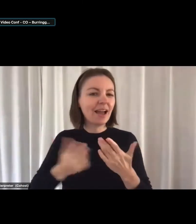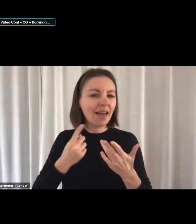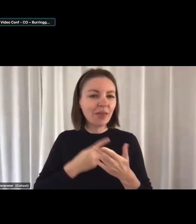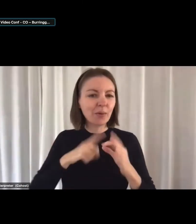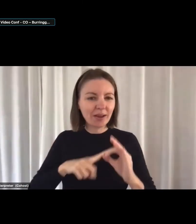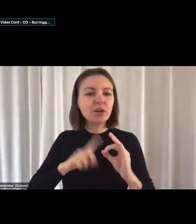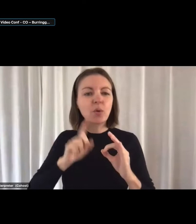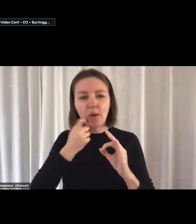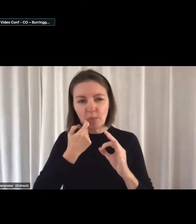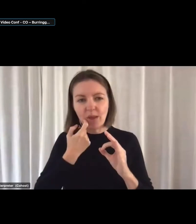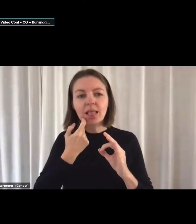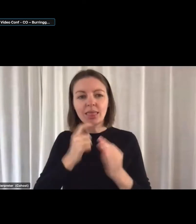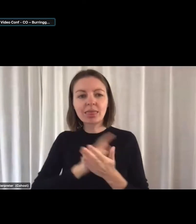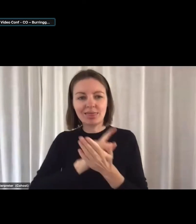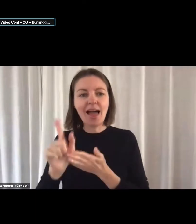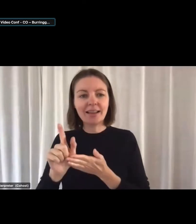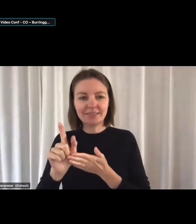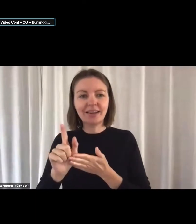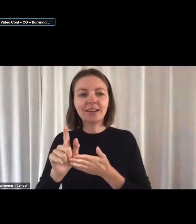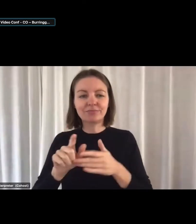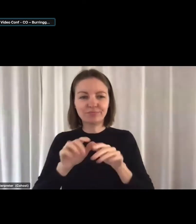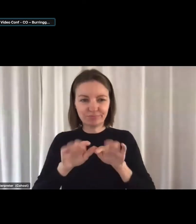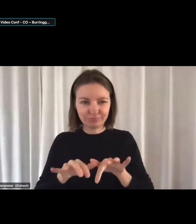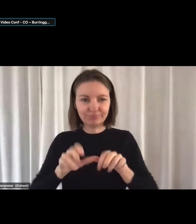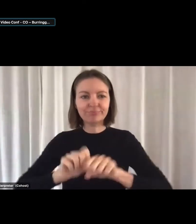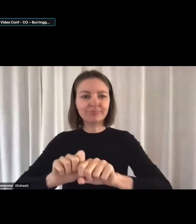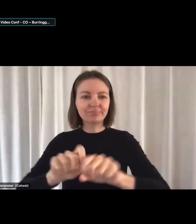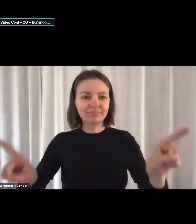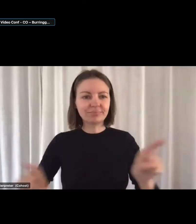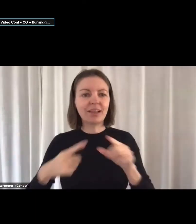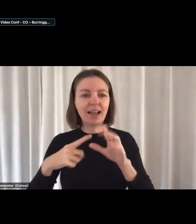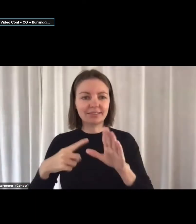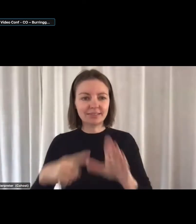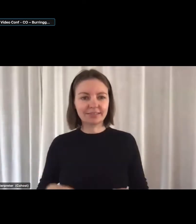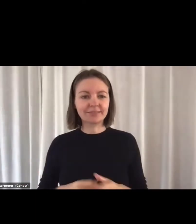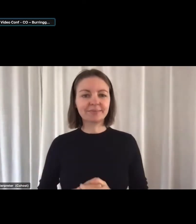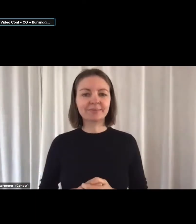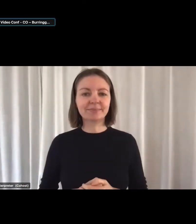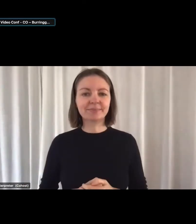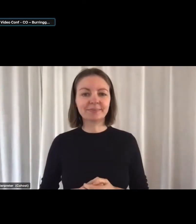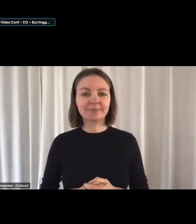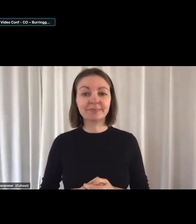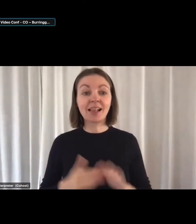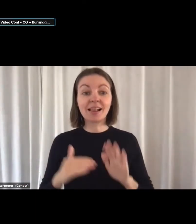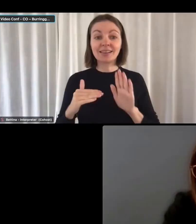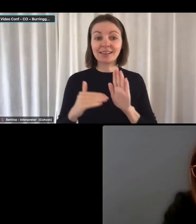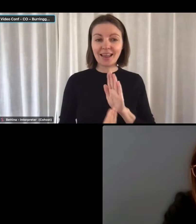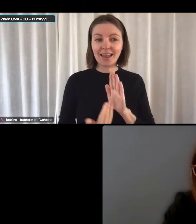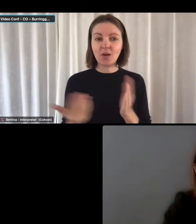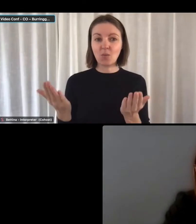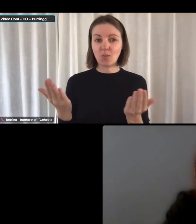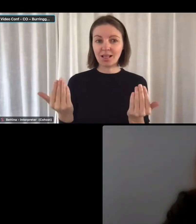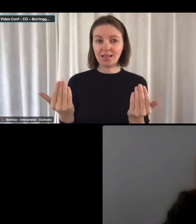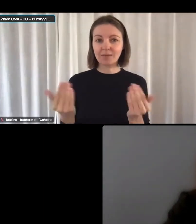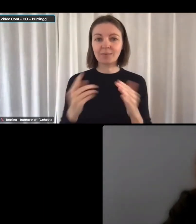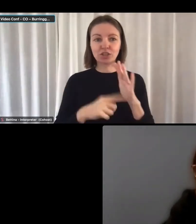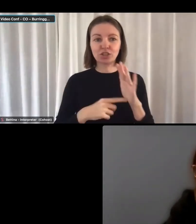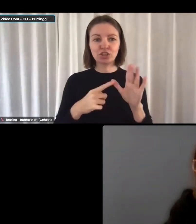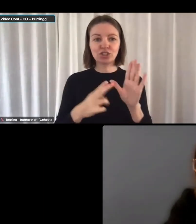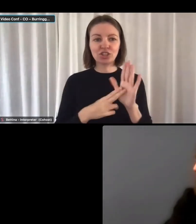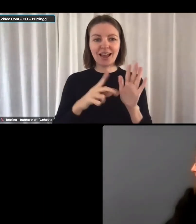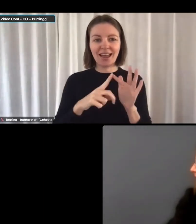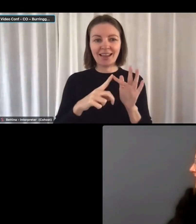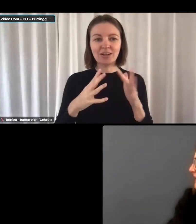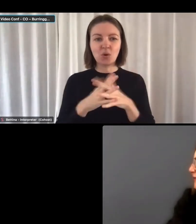circulate that to webinar attendees. So I am now going to be welcoming Jane Watts,